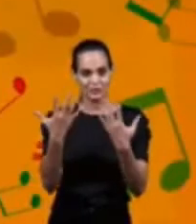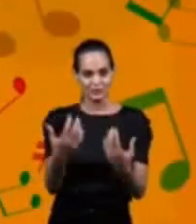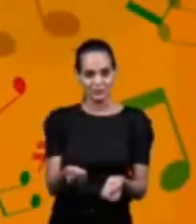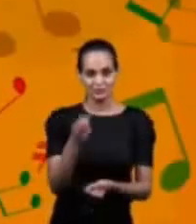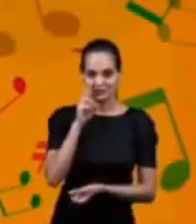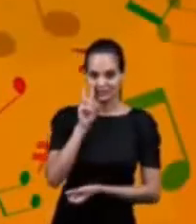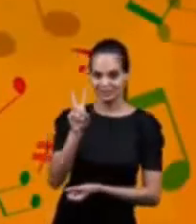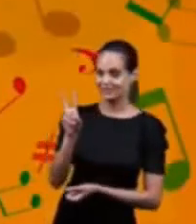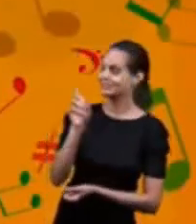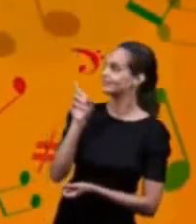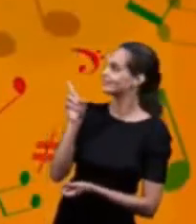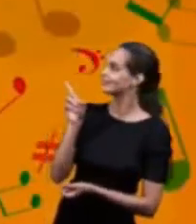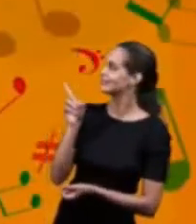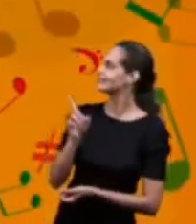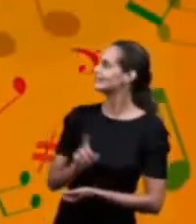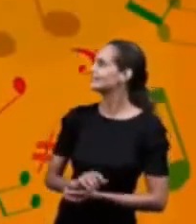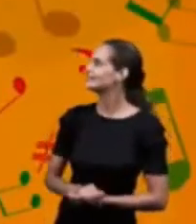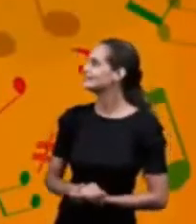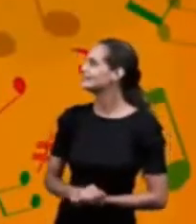Let's watch.